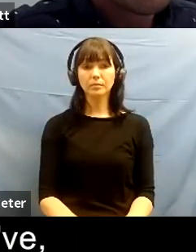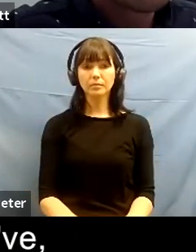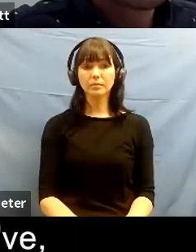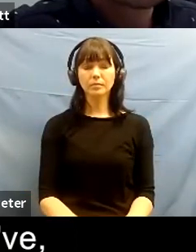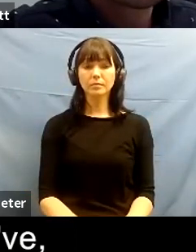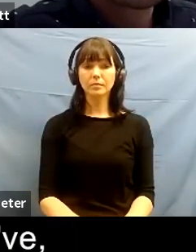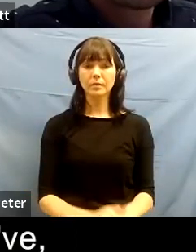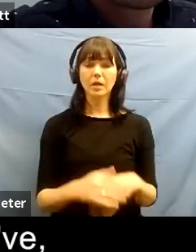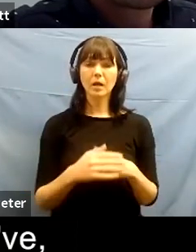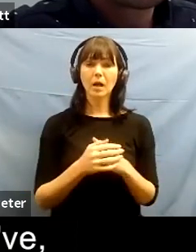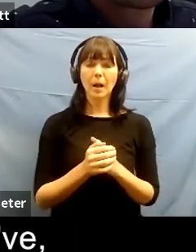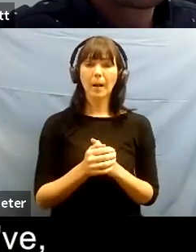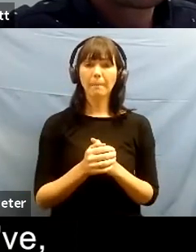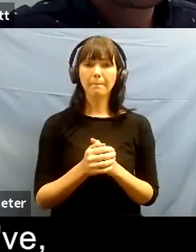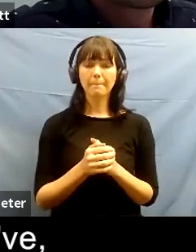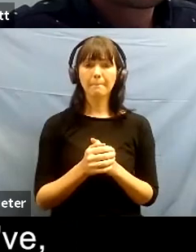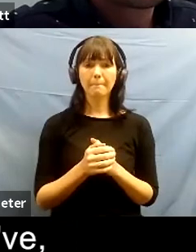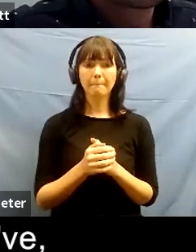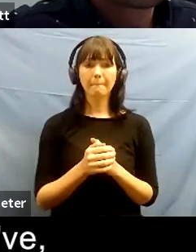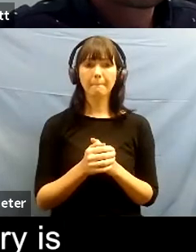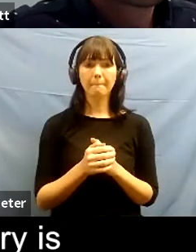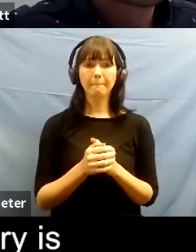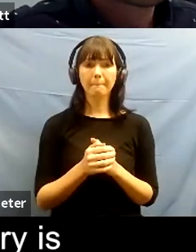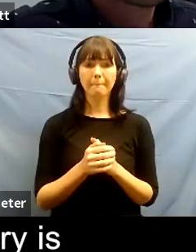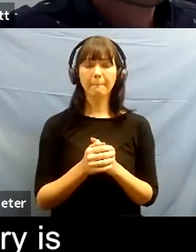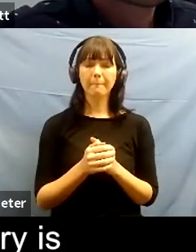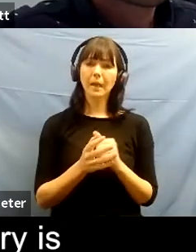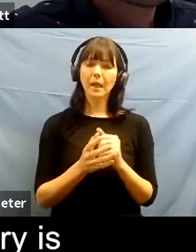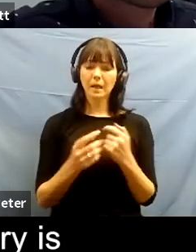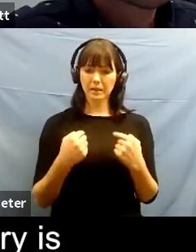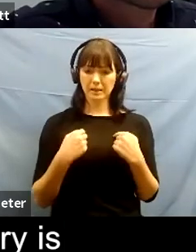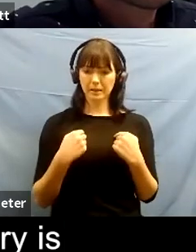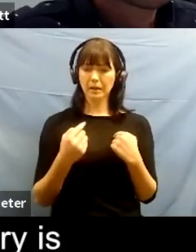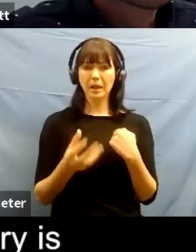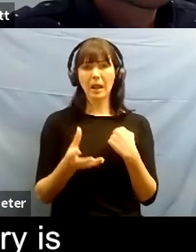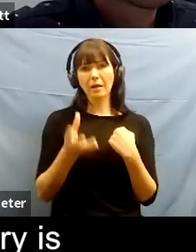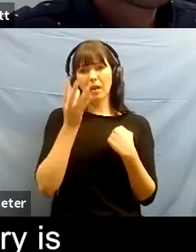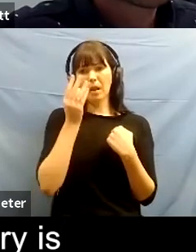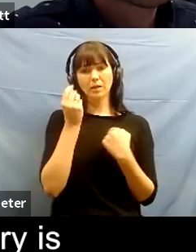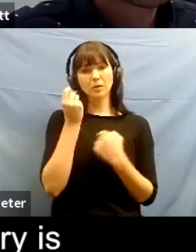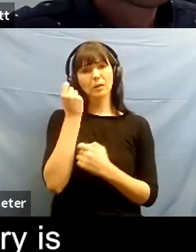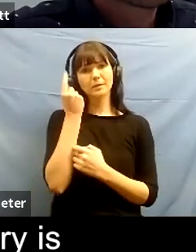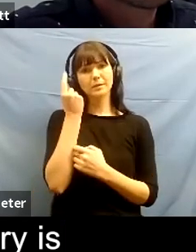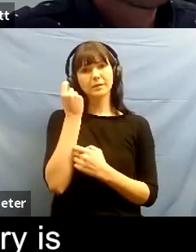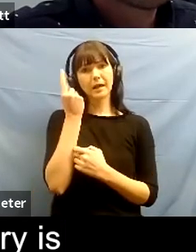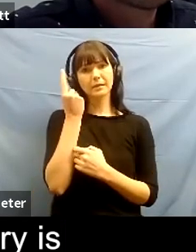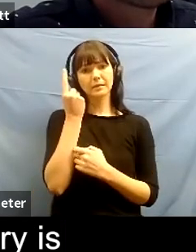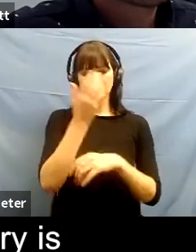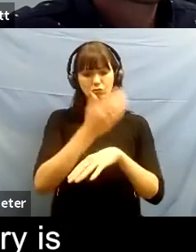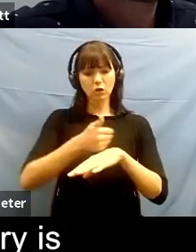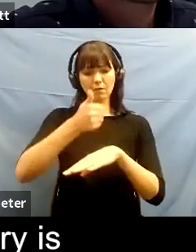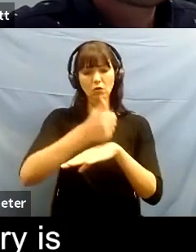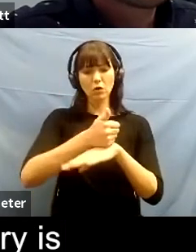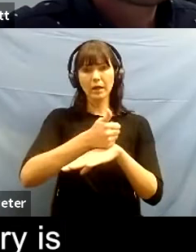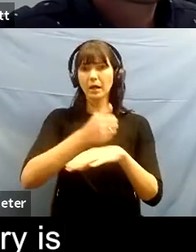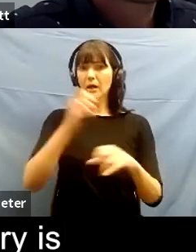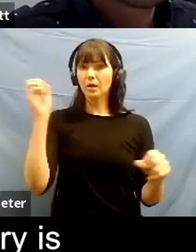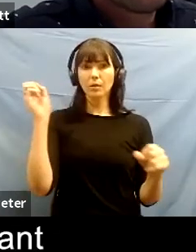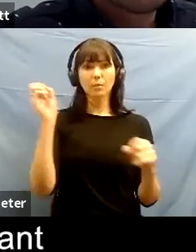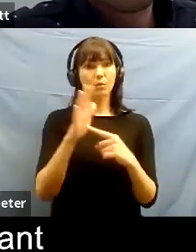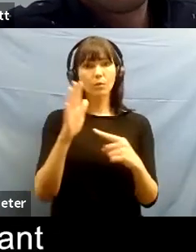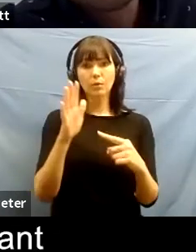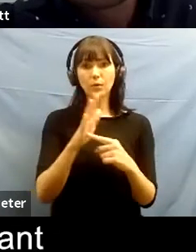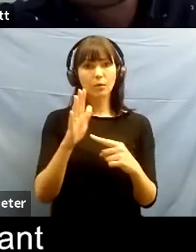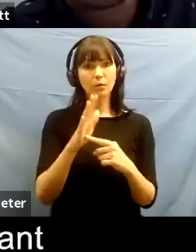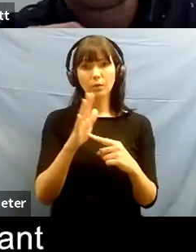to and grown and learned to understand how important recovery is or for me personally well-being um i